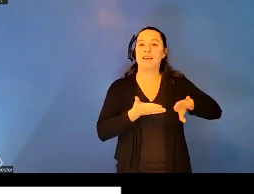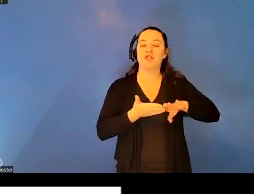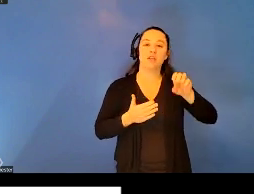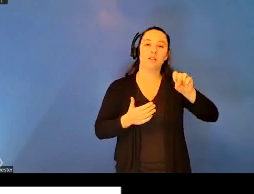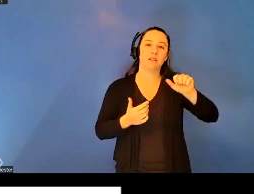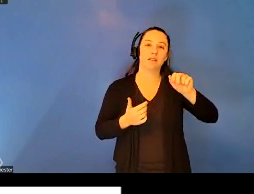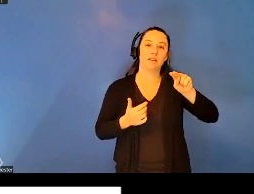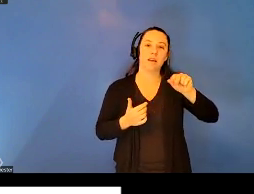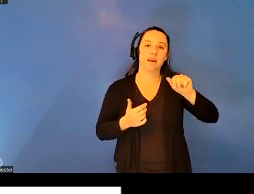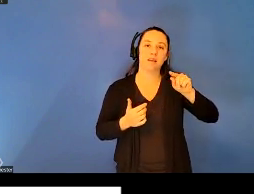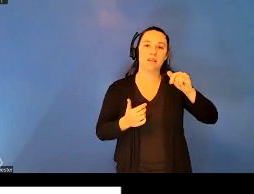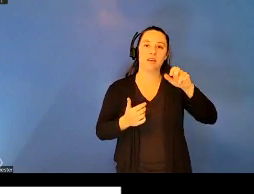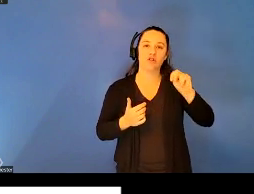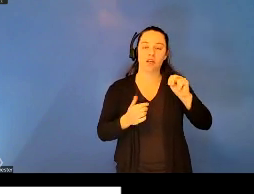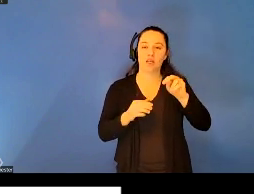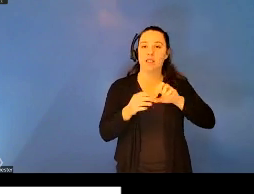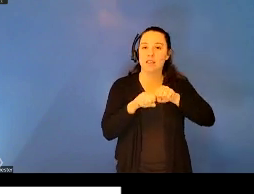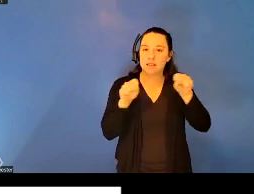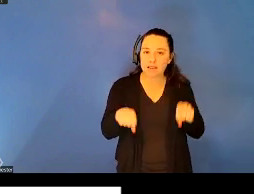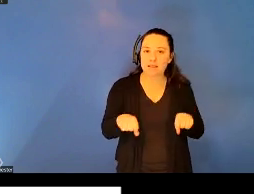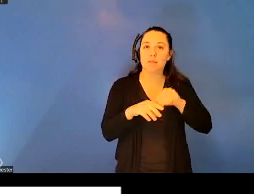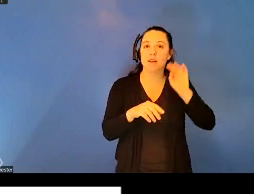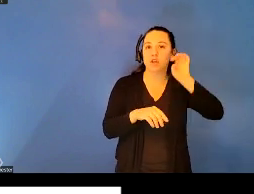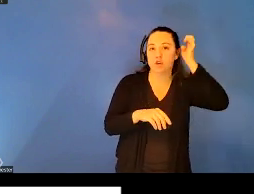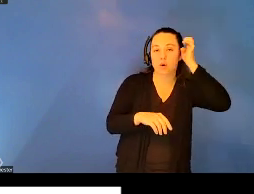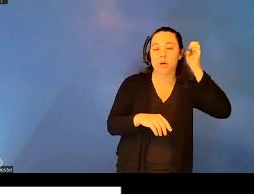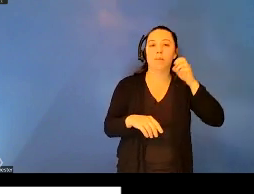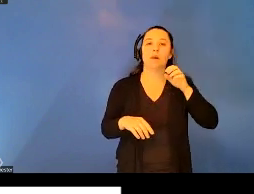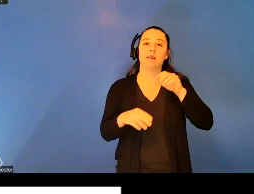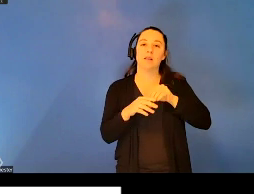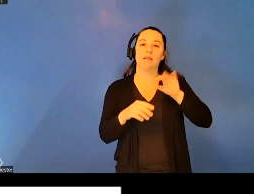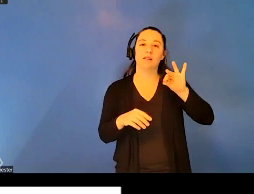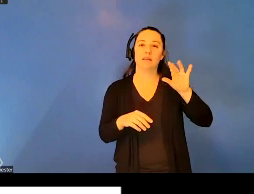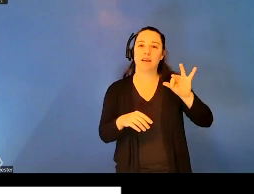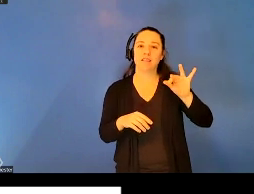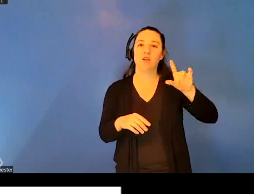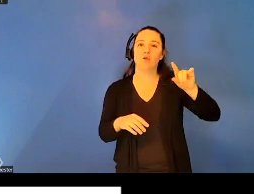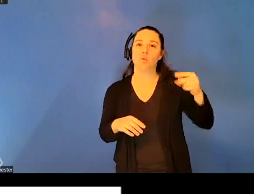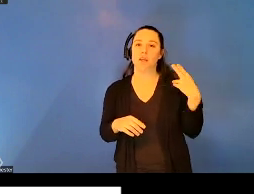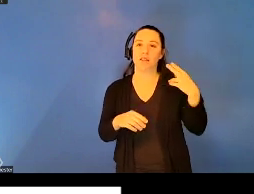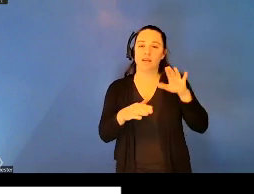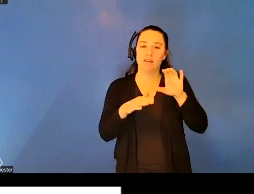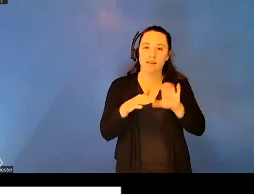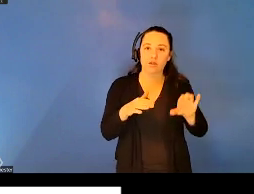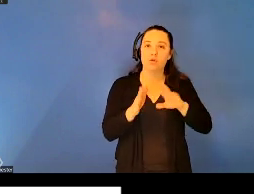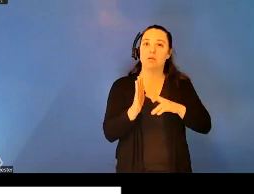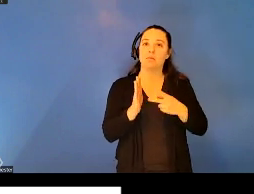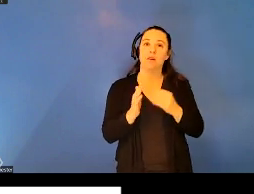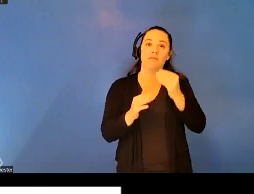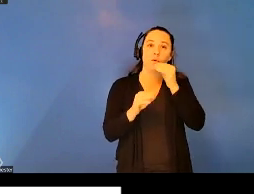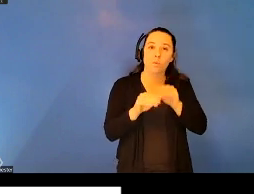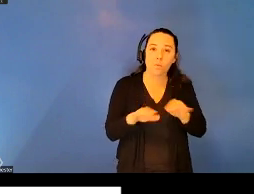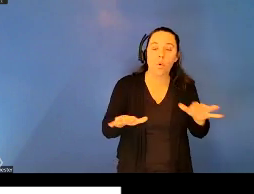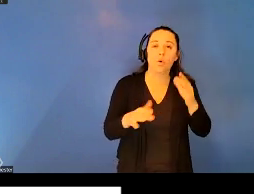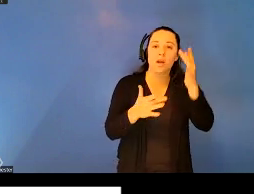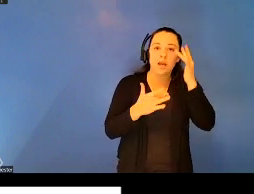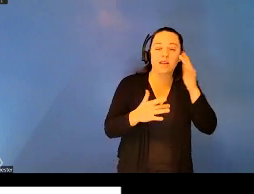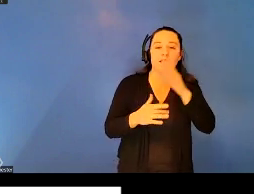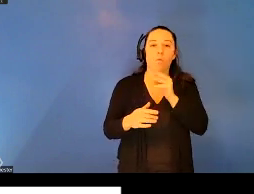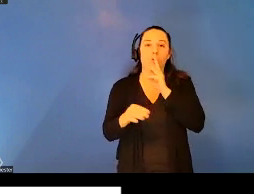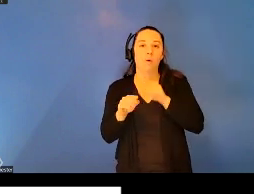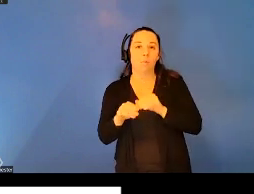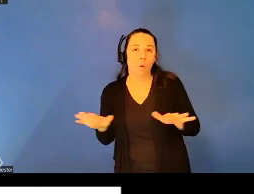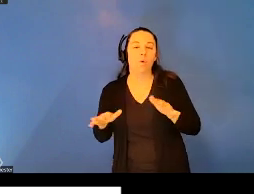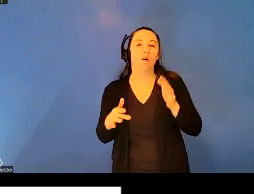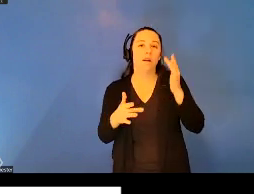19th and early 20th centuries made food and waterborne diseases in urban areas of far lesser concern, making cities a far more